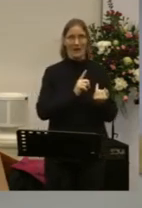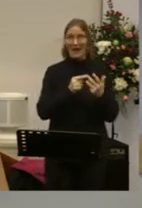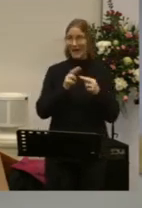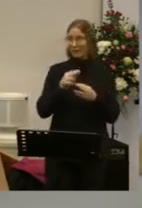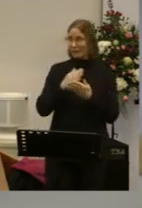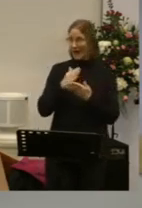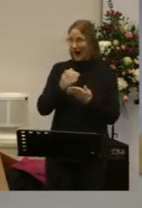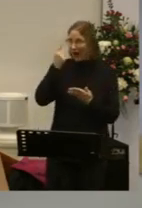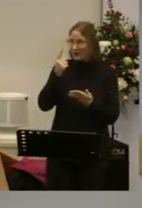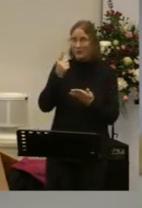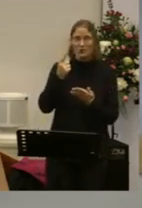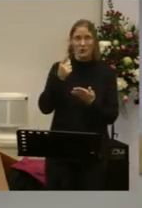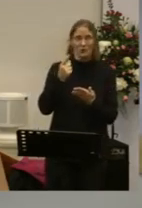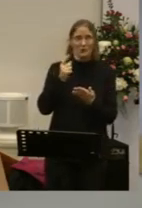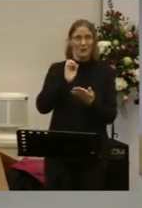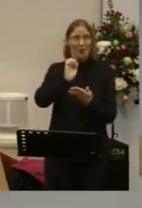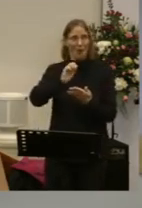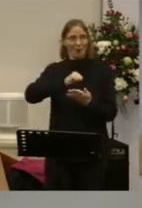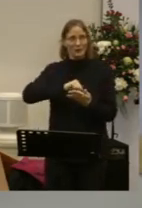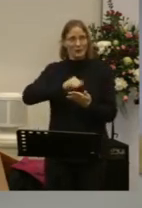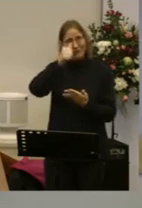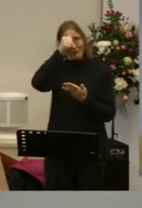So let's remind ourselves what we have, shall we, this morning?